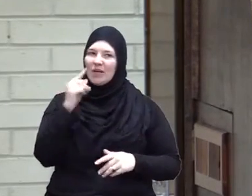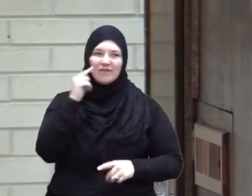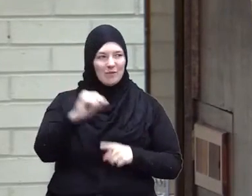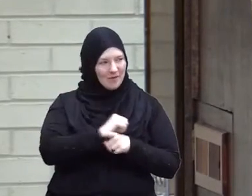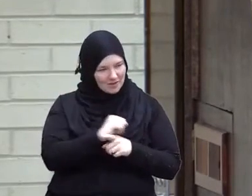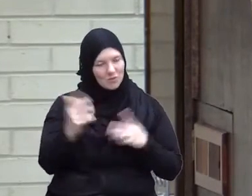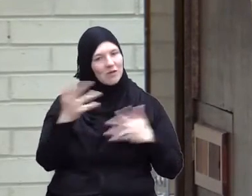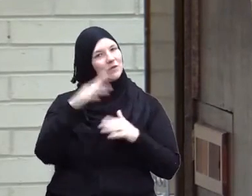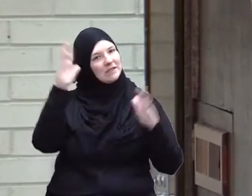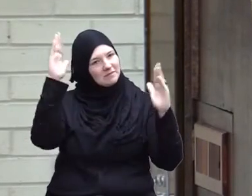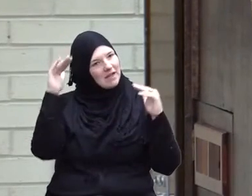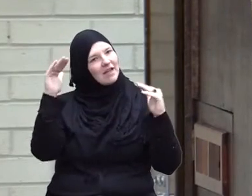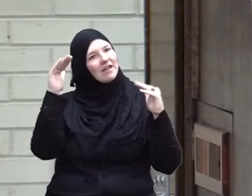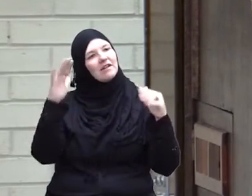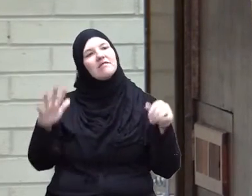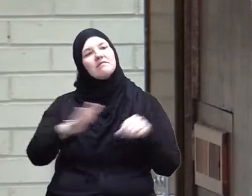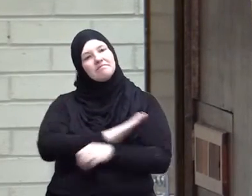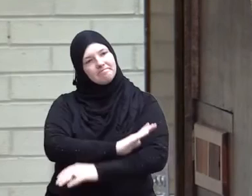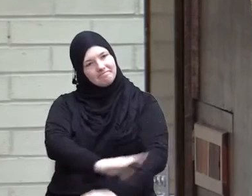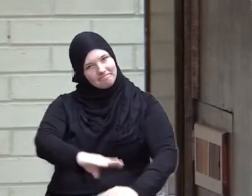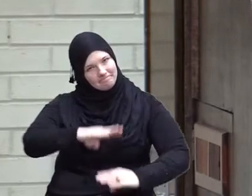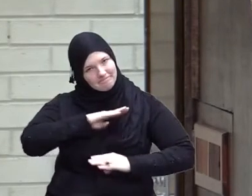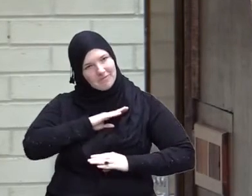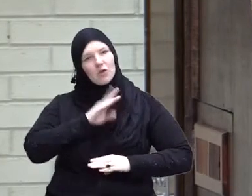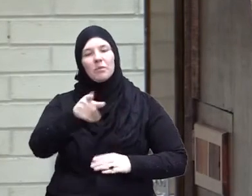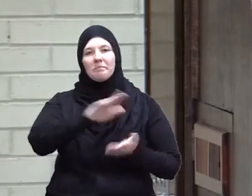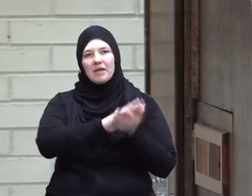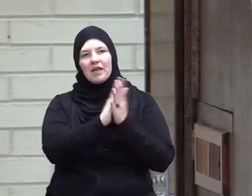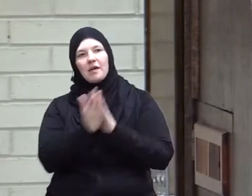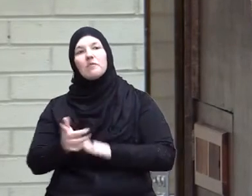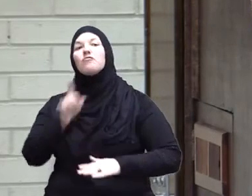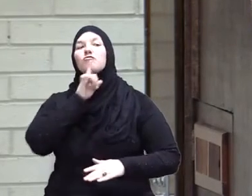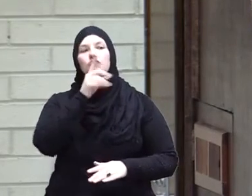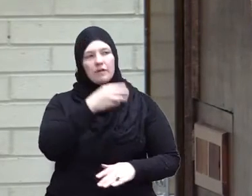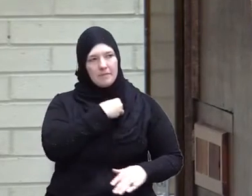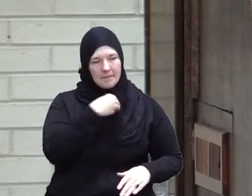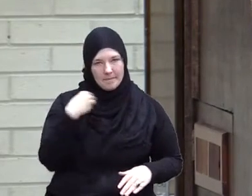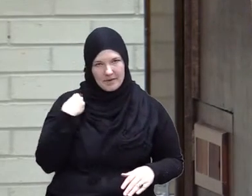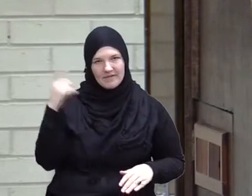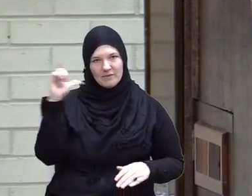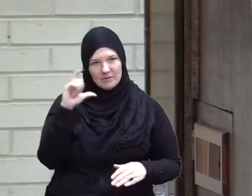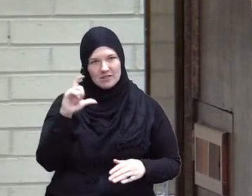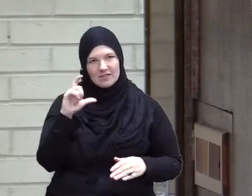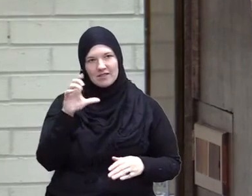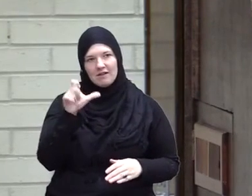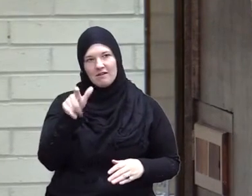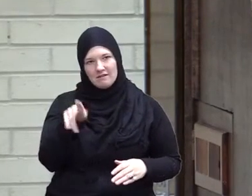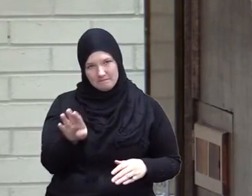expected you fulfill your commitment you become a real member of the Muslim club